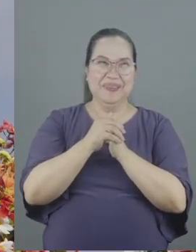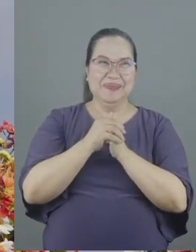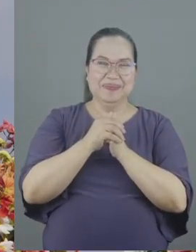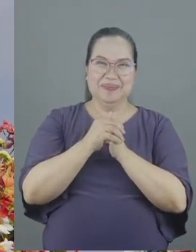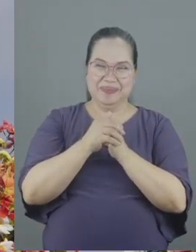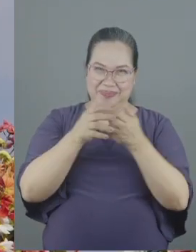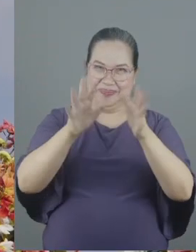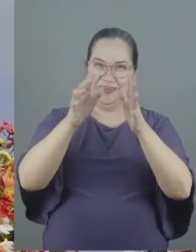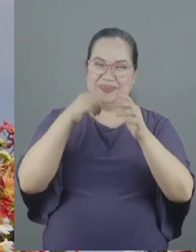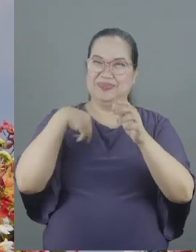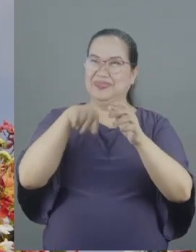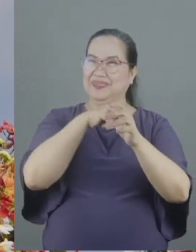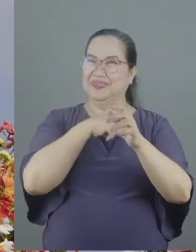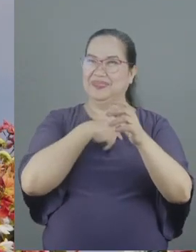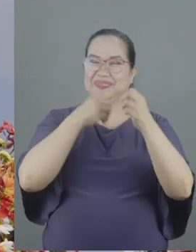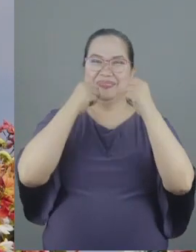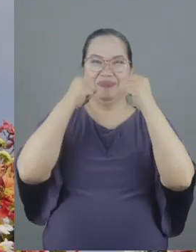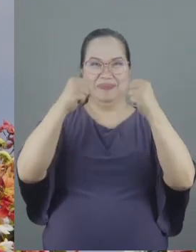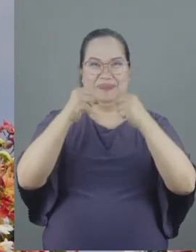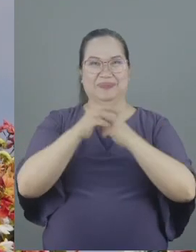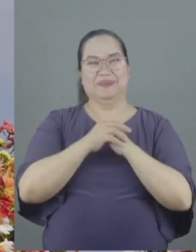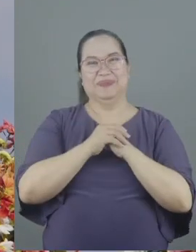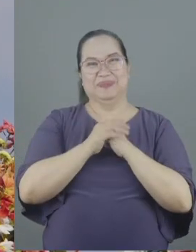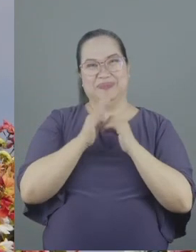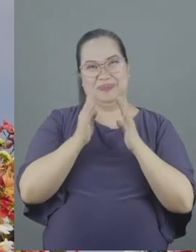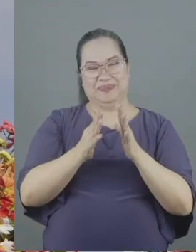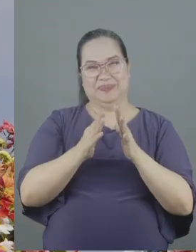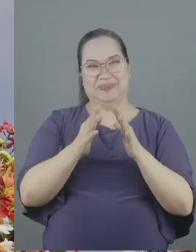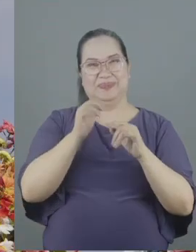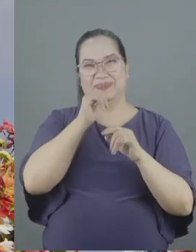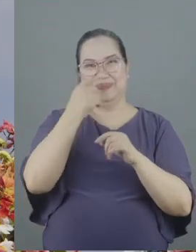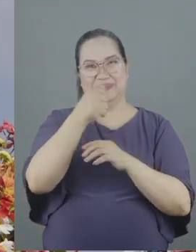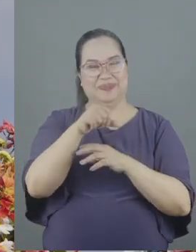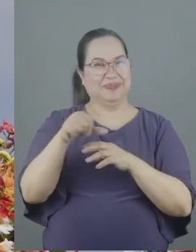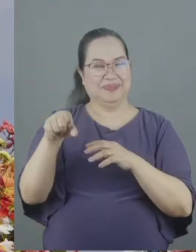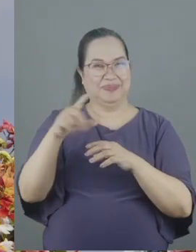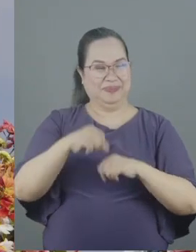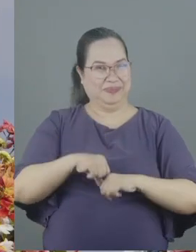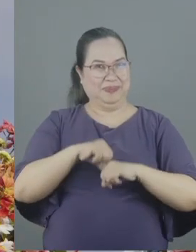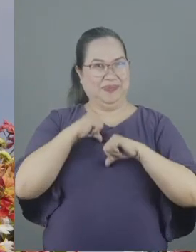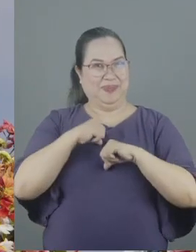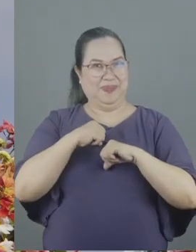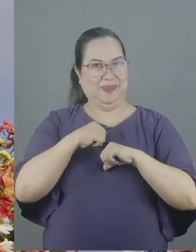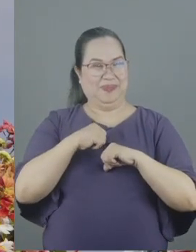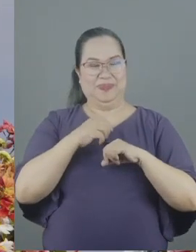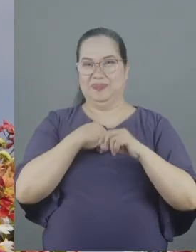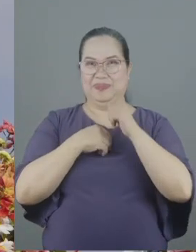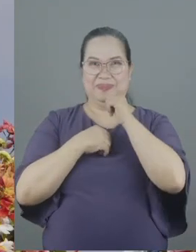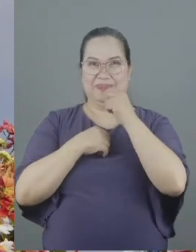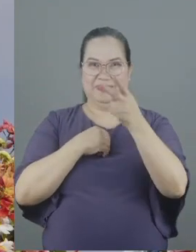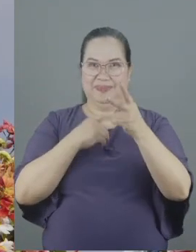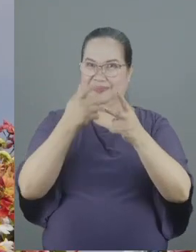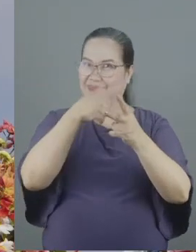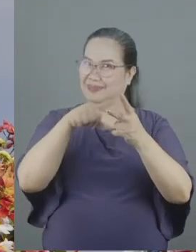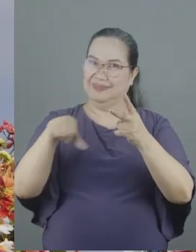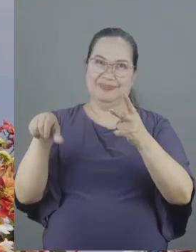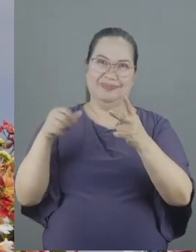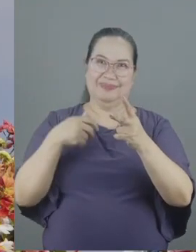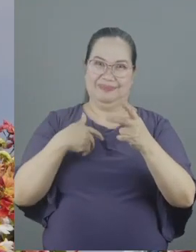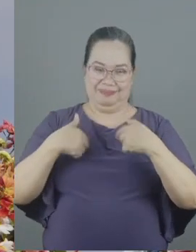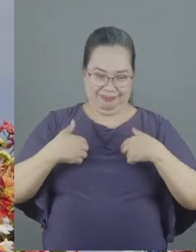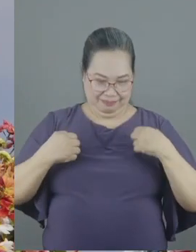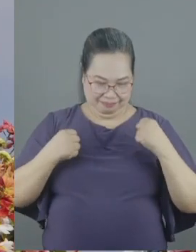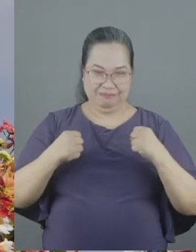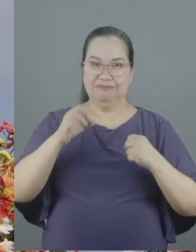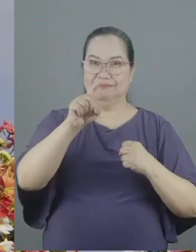let those of us who are stronger not with any kind of pride beloved I don't say that with any kind of I'm strong and